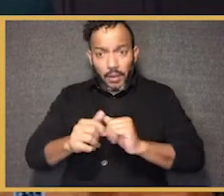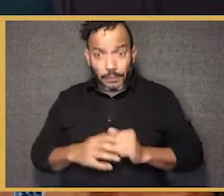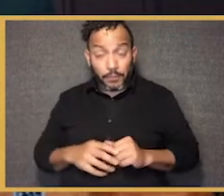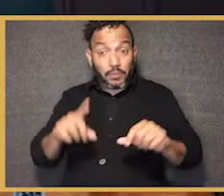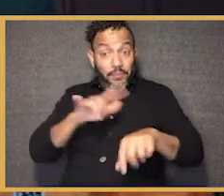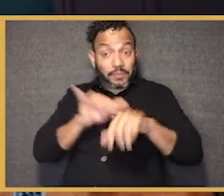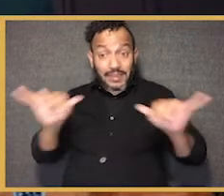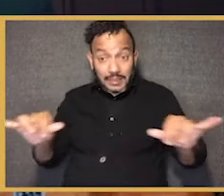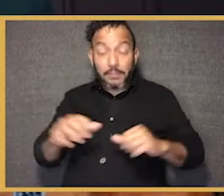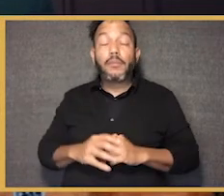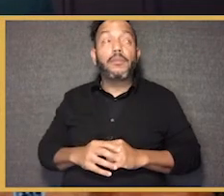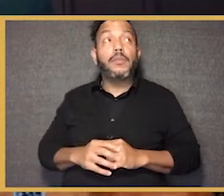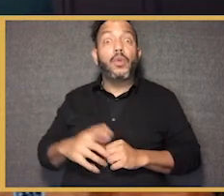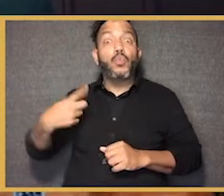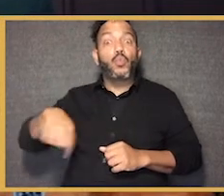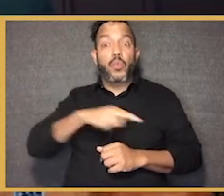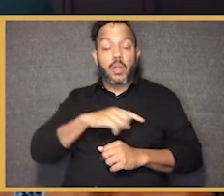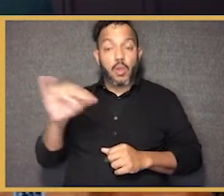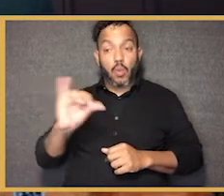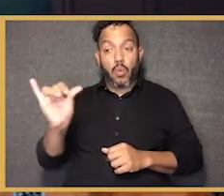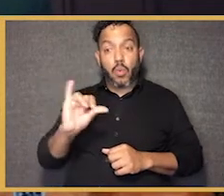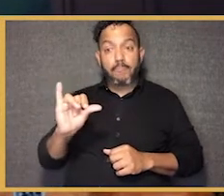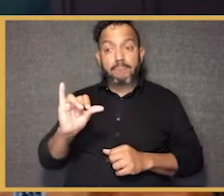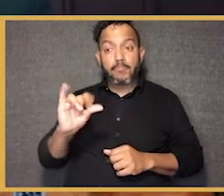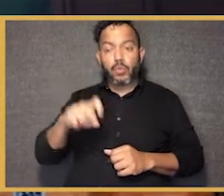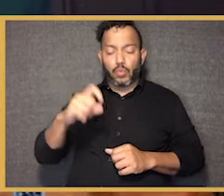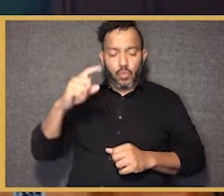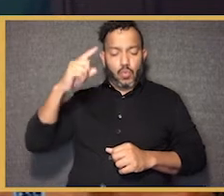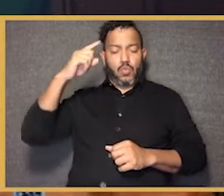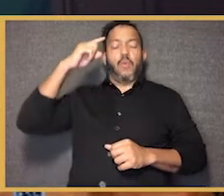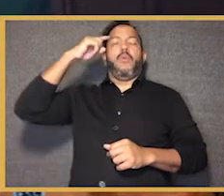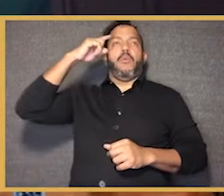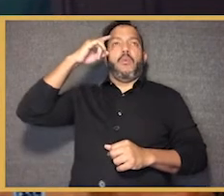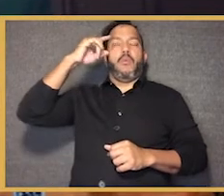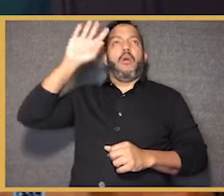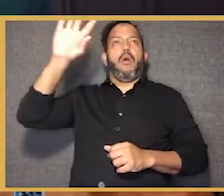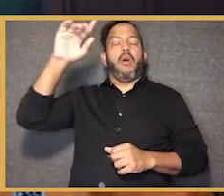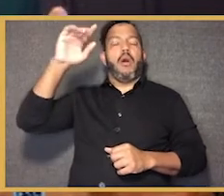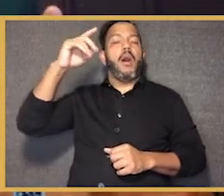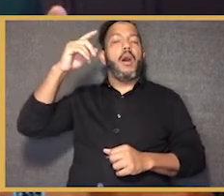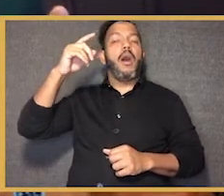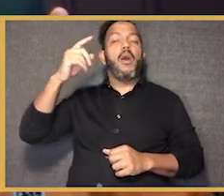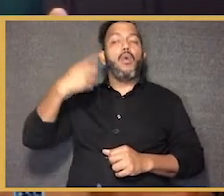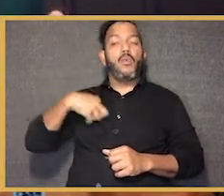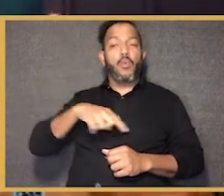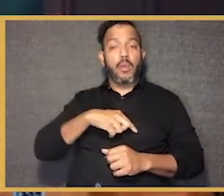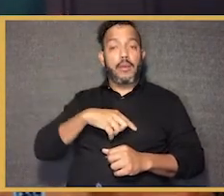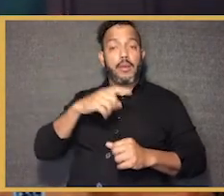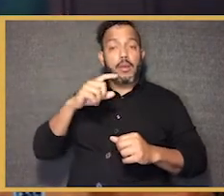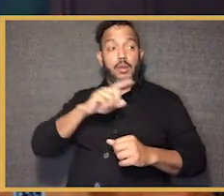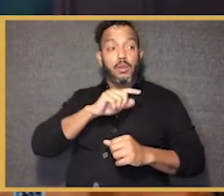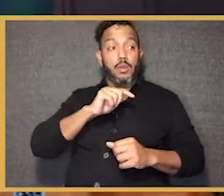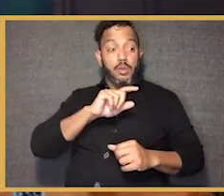At the same time, I think we also have to hold in our minds that